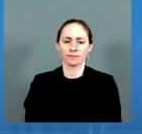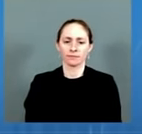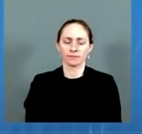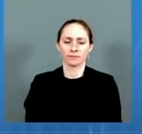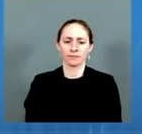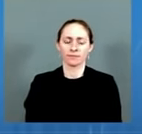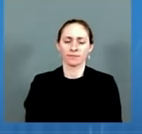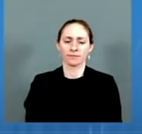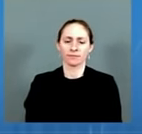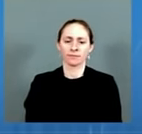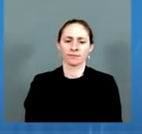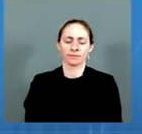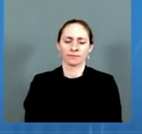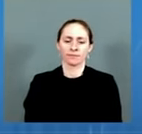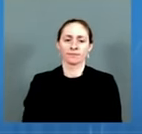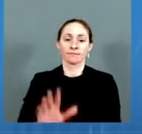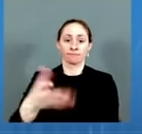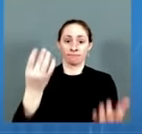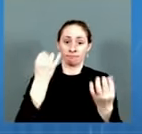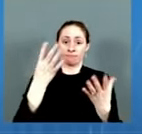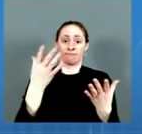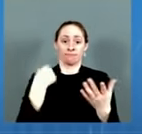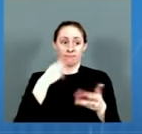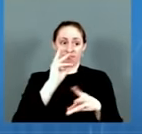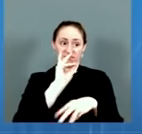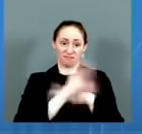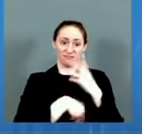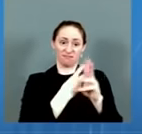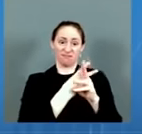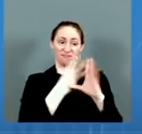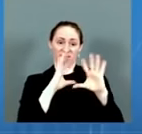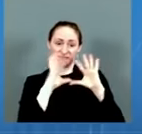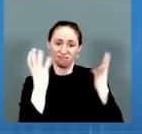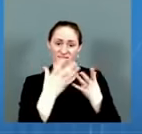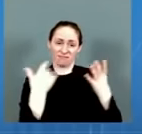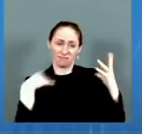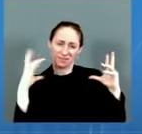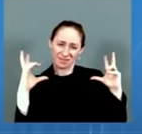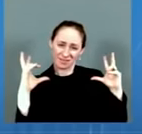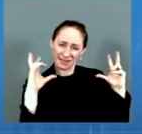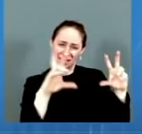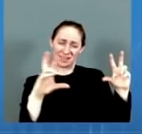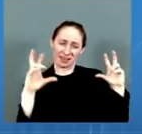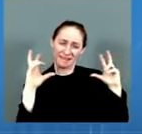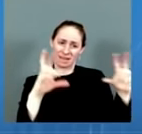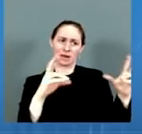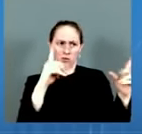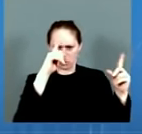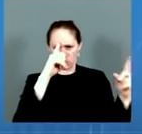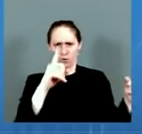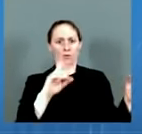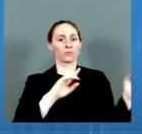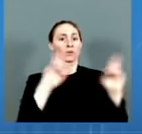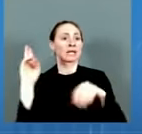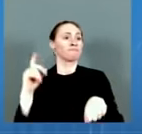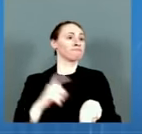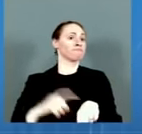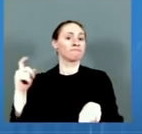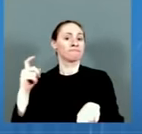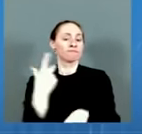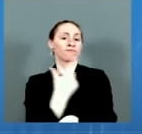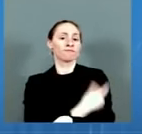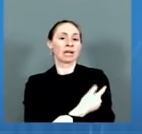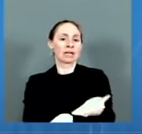announcement last week. And that includes, within that 400, efforts to bolster the cold chain